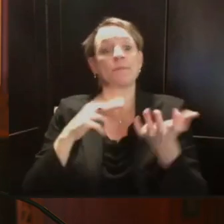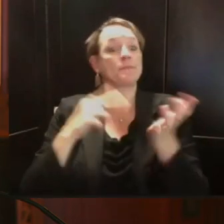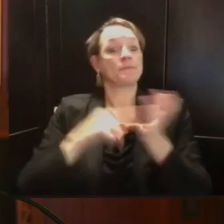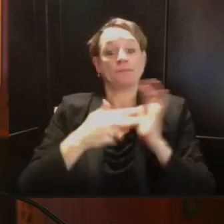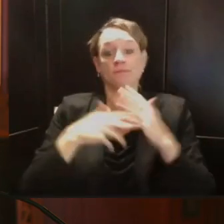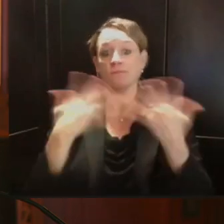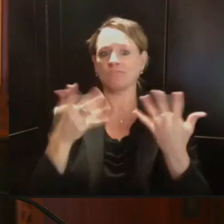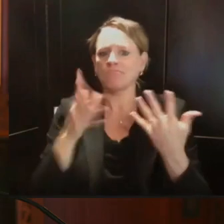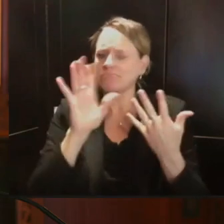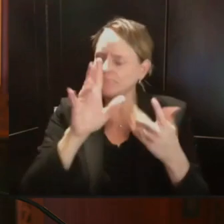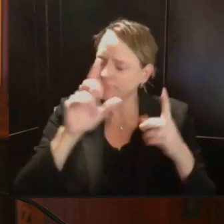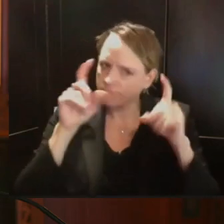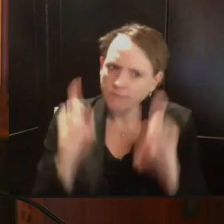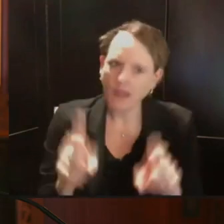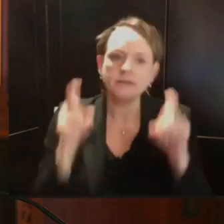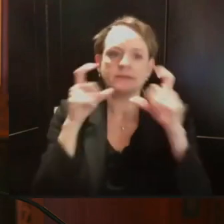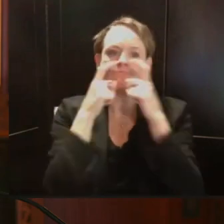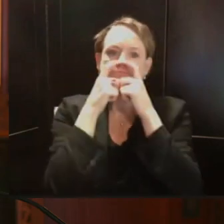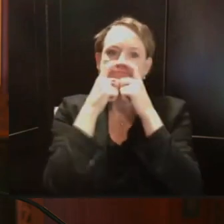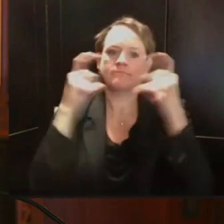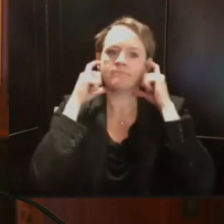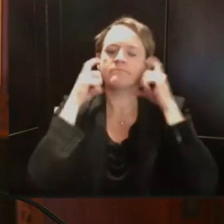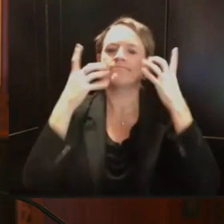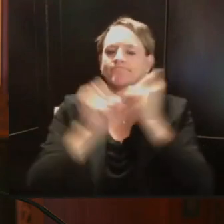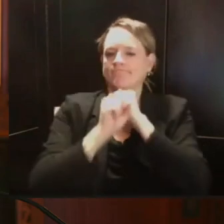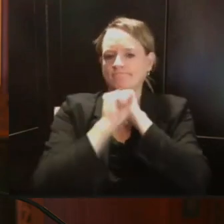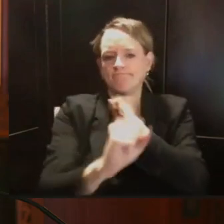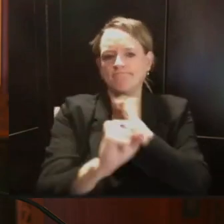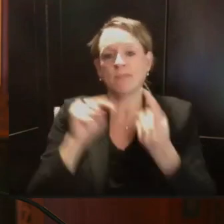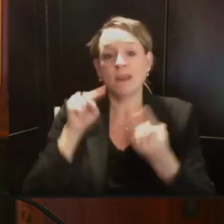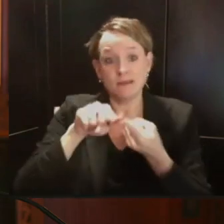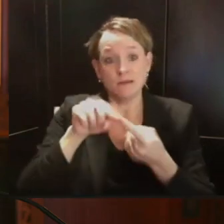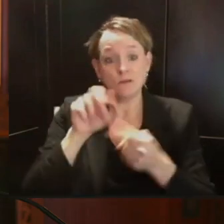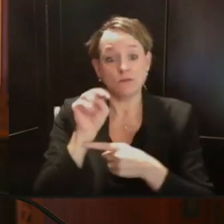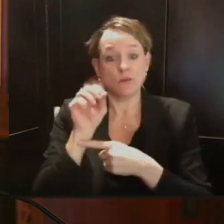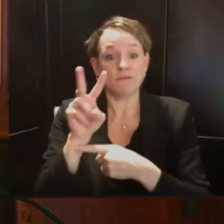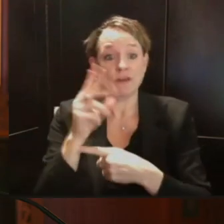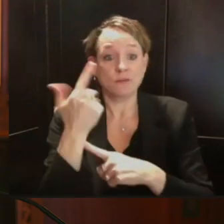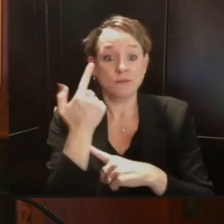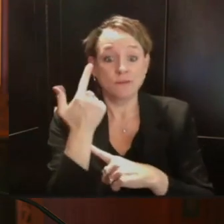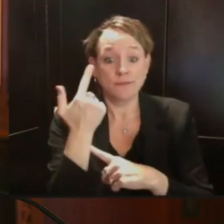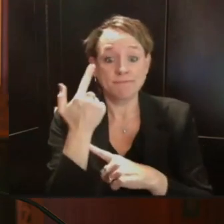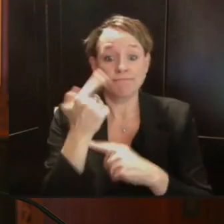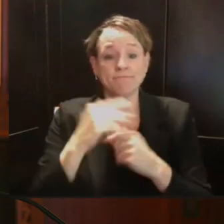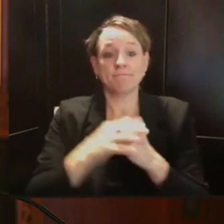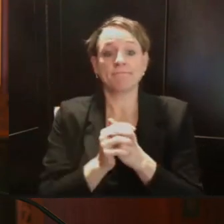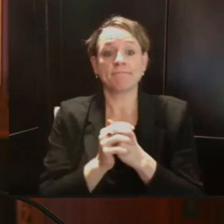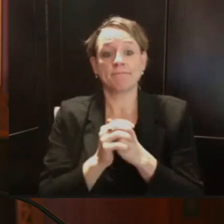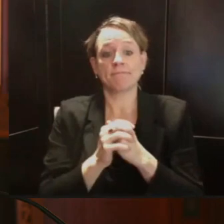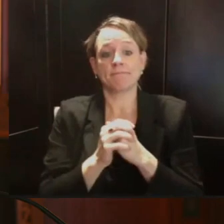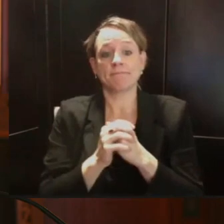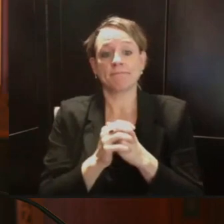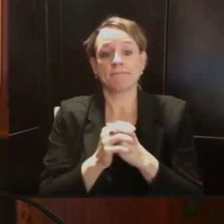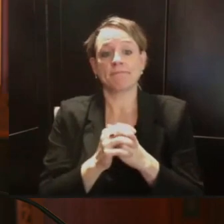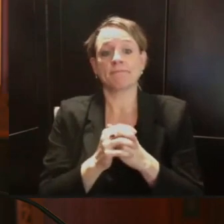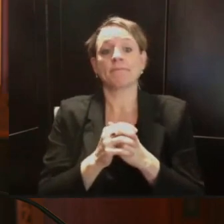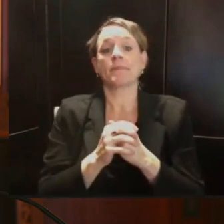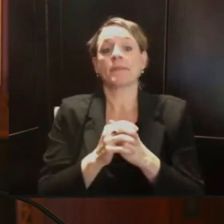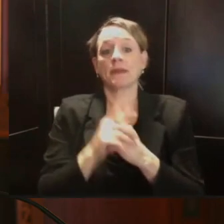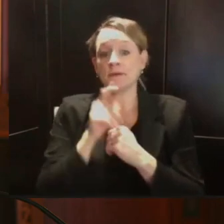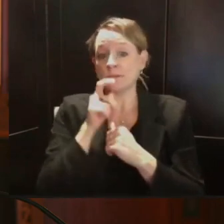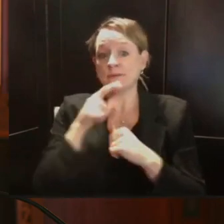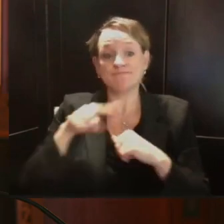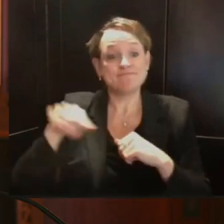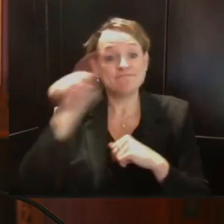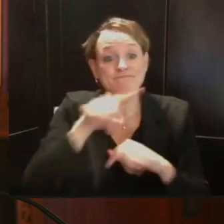here in Wisconsin. For each of us living in Wisconsin, acting now means making the choice to stay home, and when